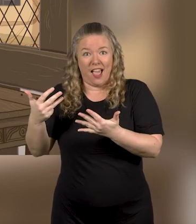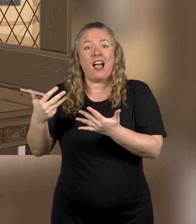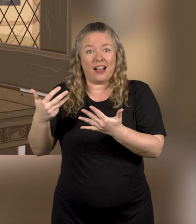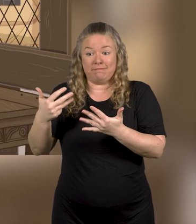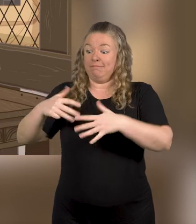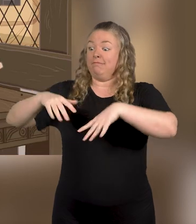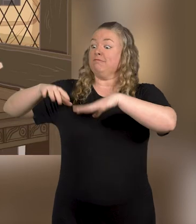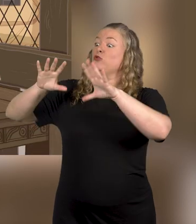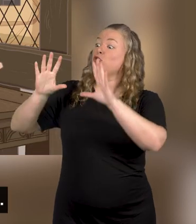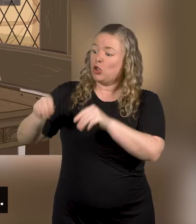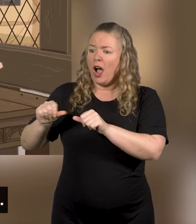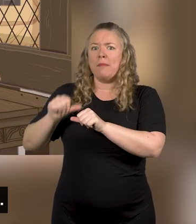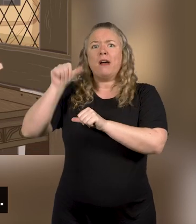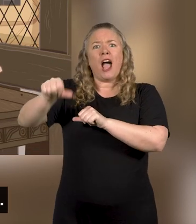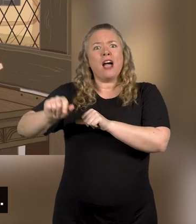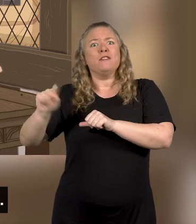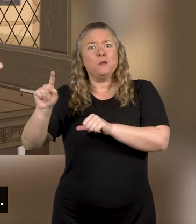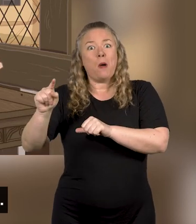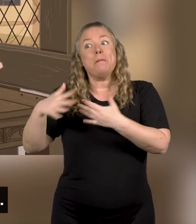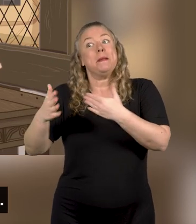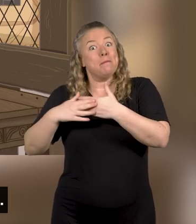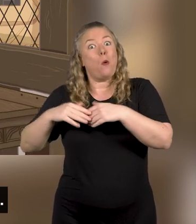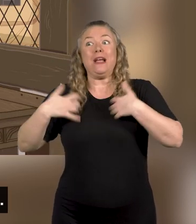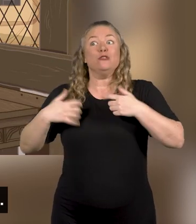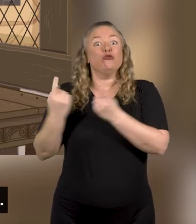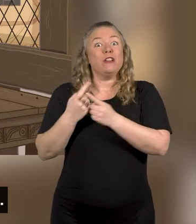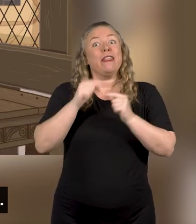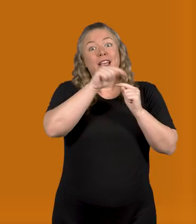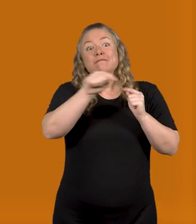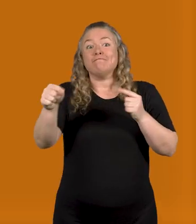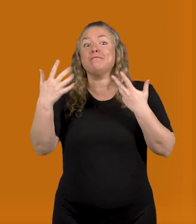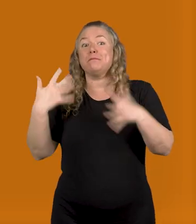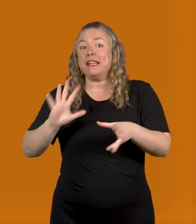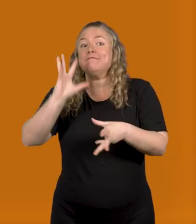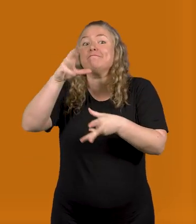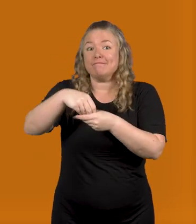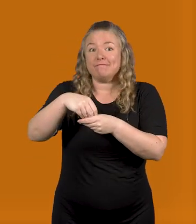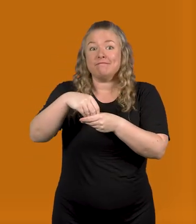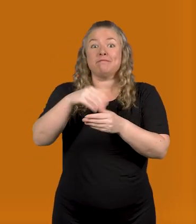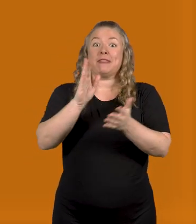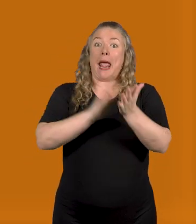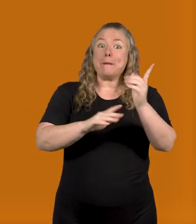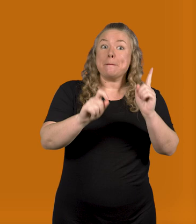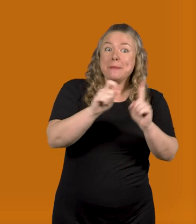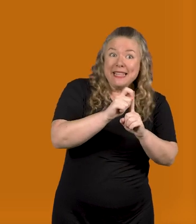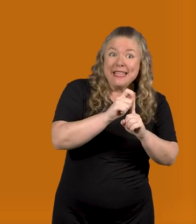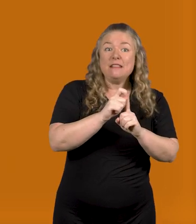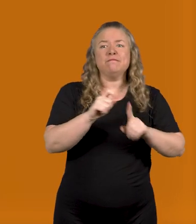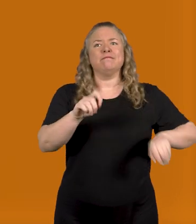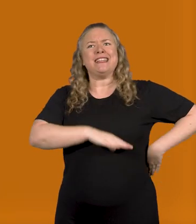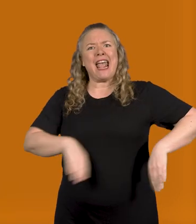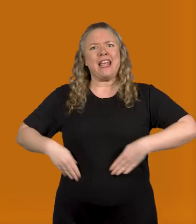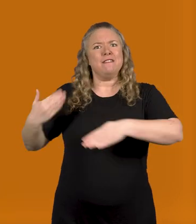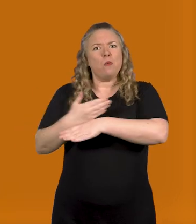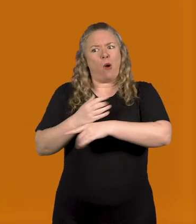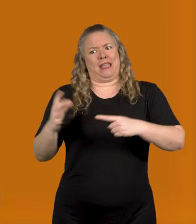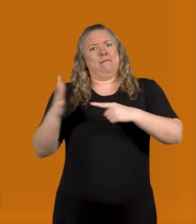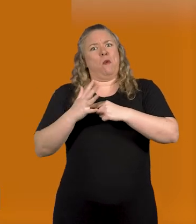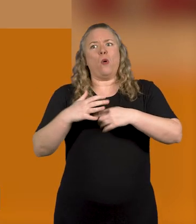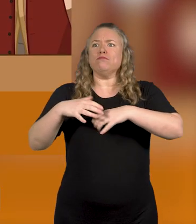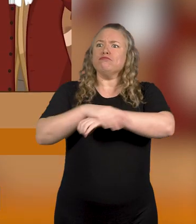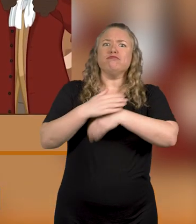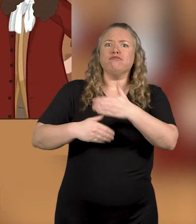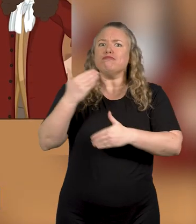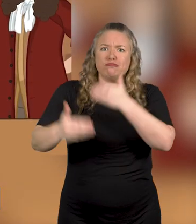1669, he still did lots of interesting things. He was an MP, did more important Navy work